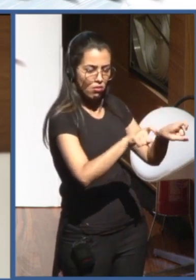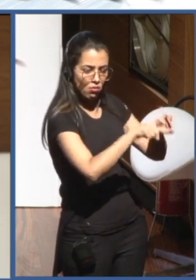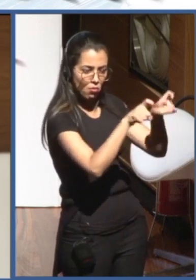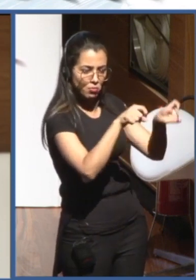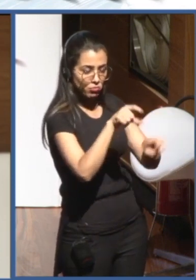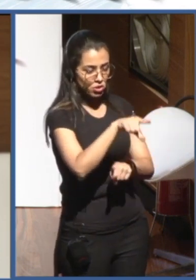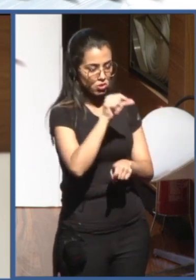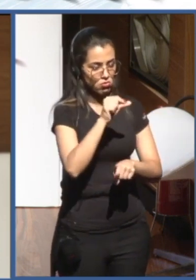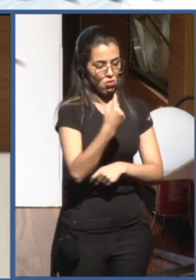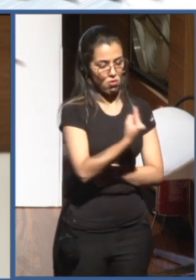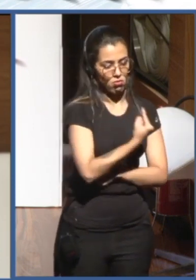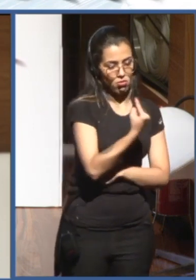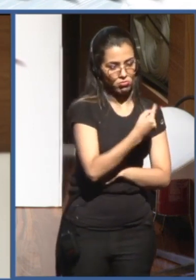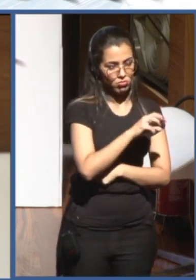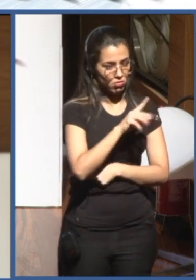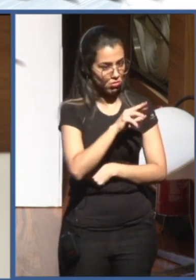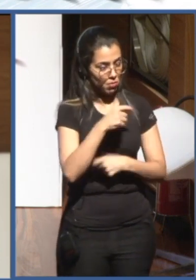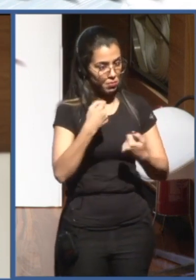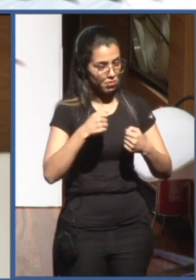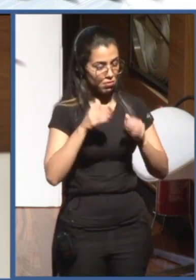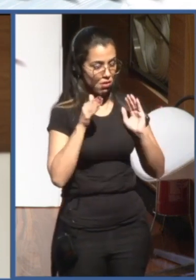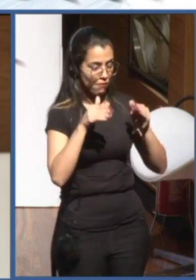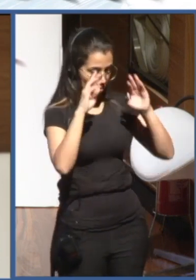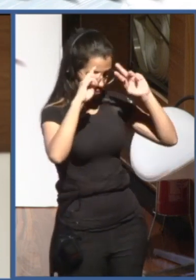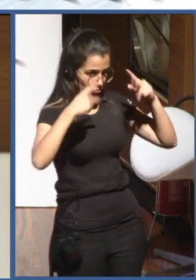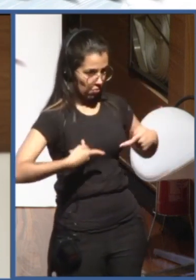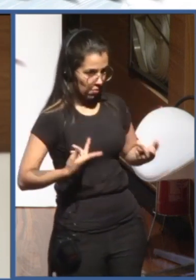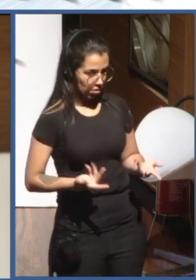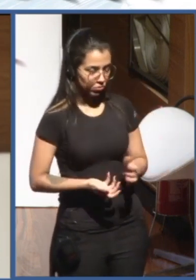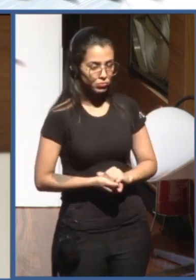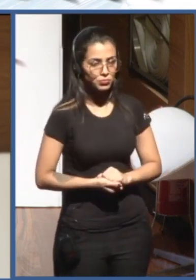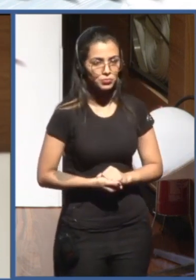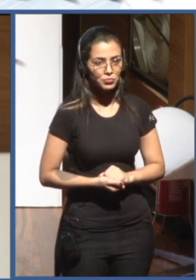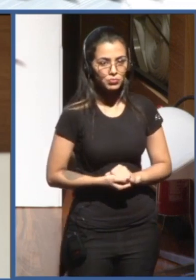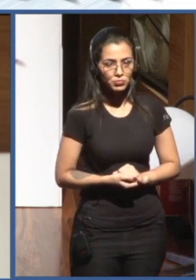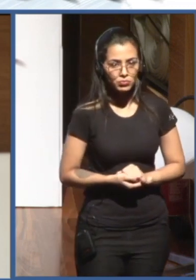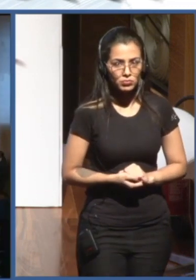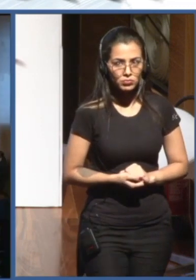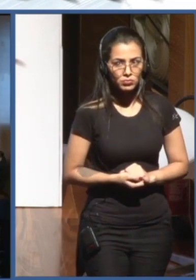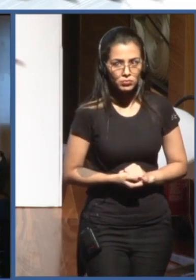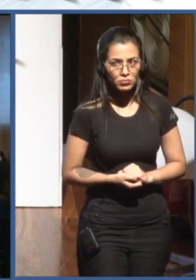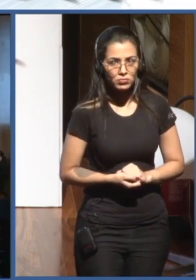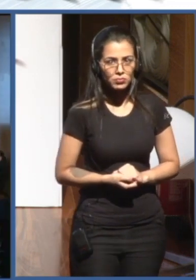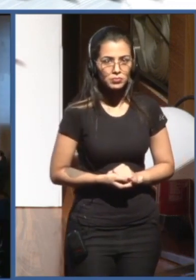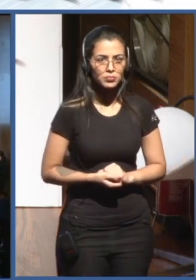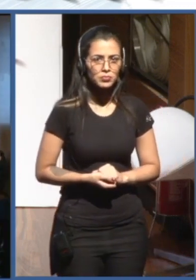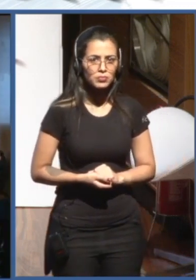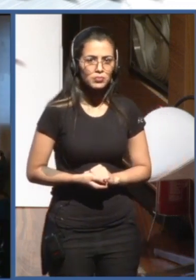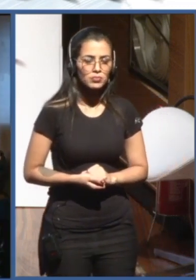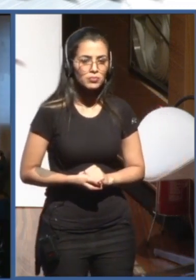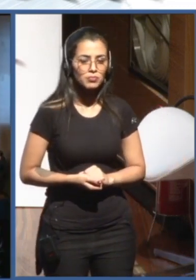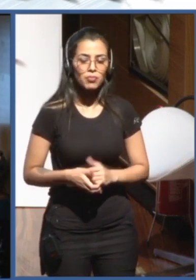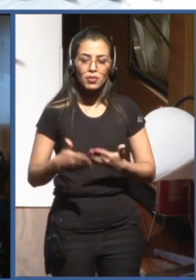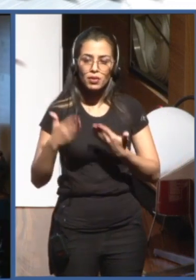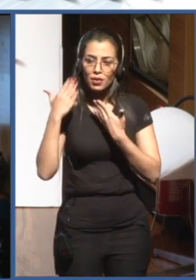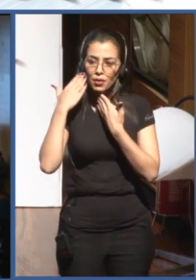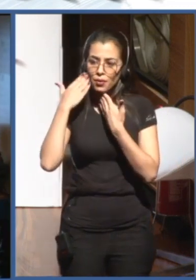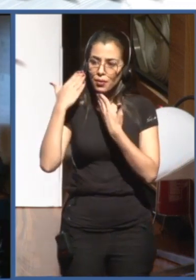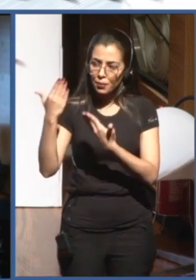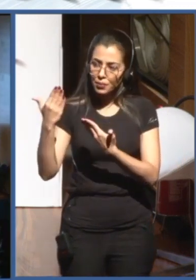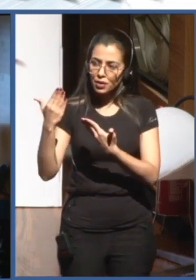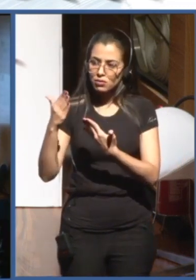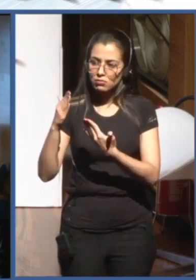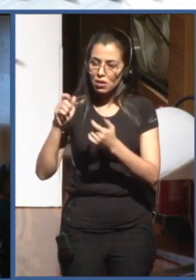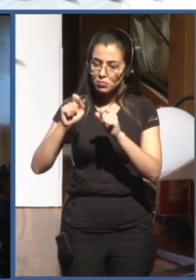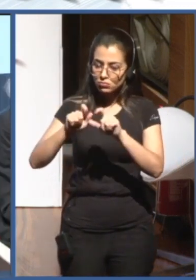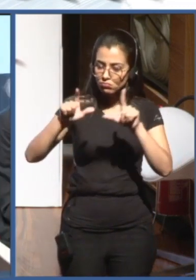also life and machines, medical systems. Great, great. Thank you very much. And thank you for highlighting also the importance of these aspects